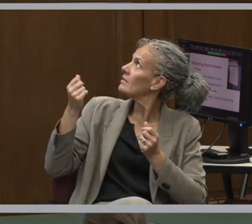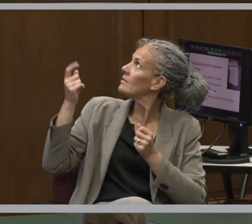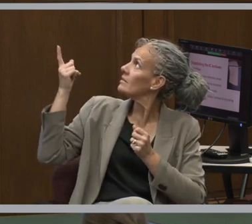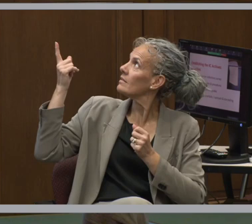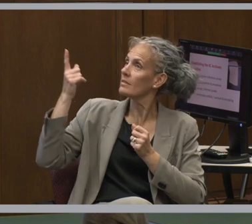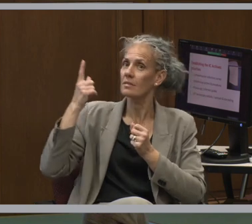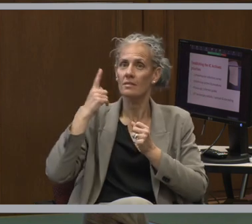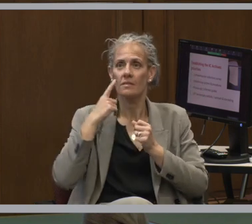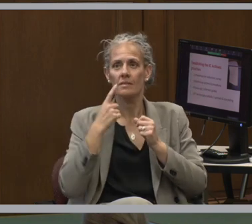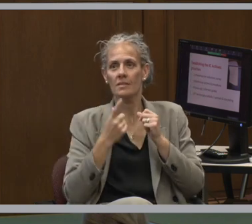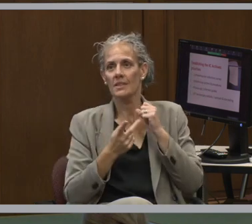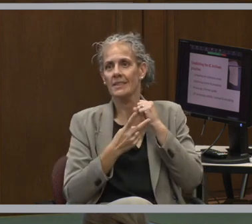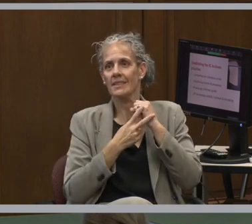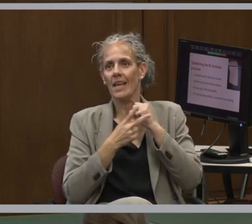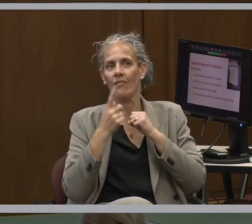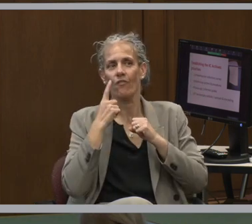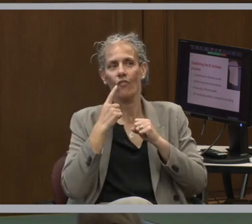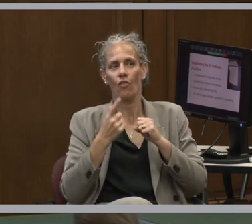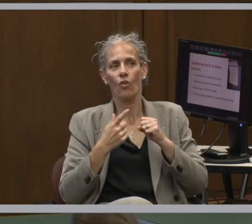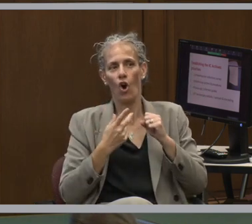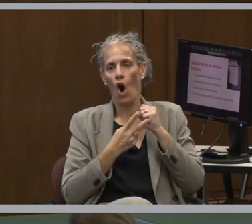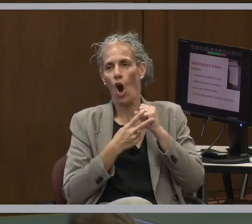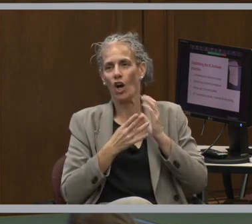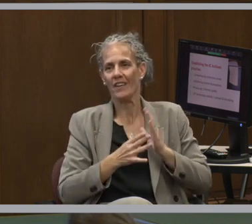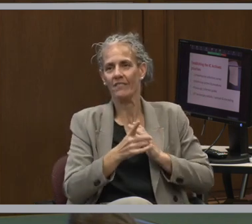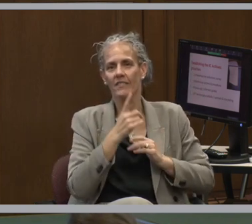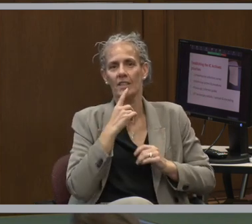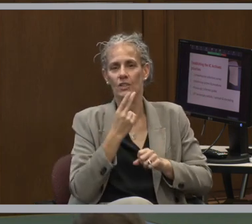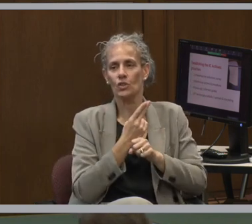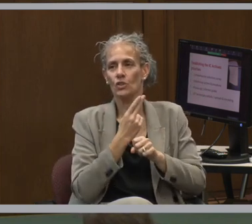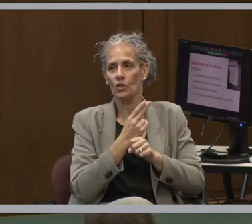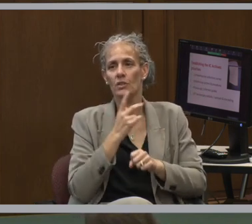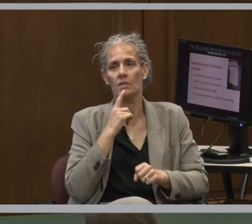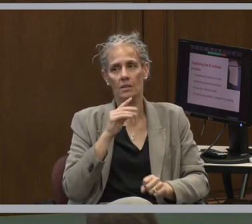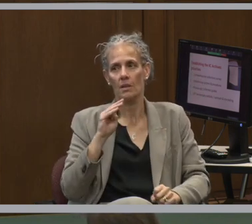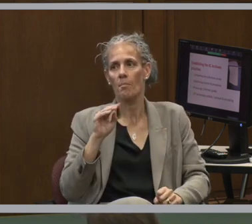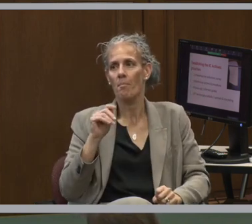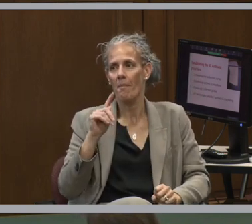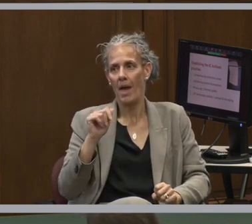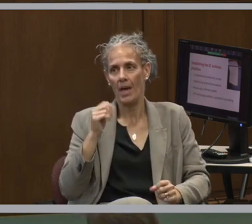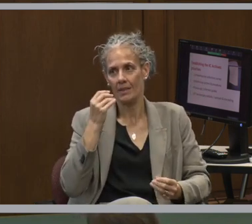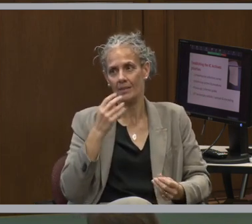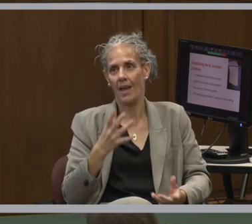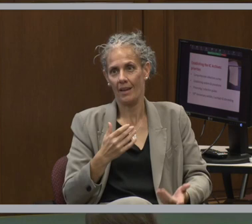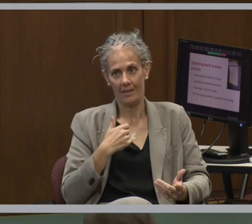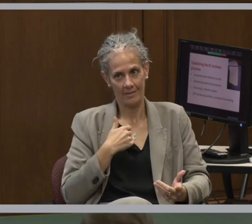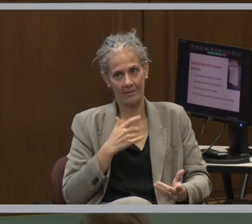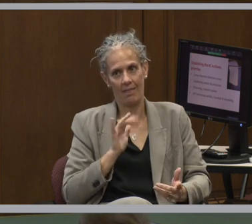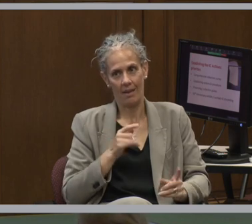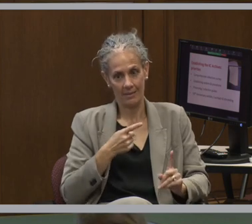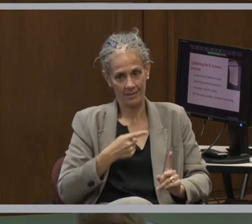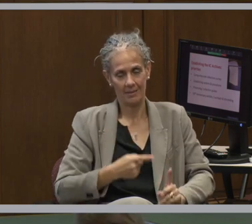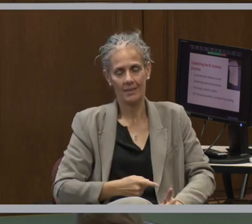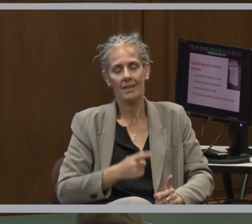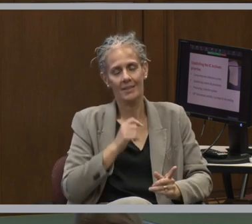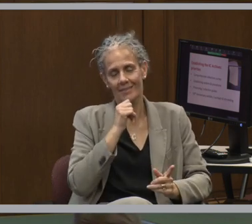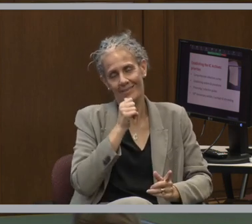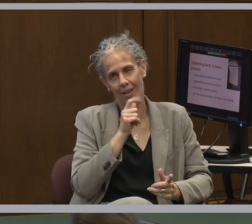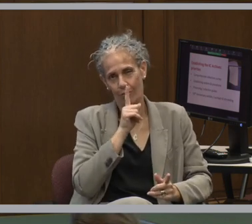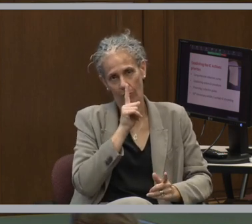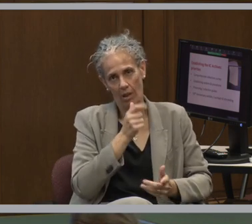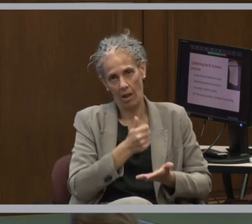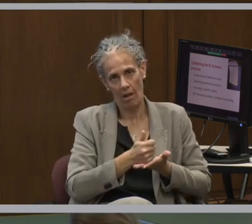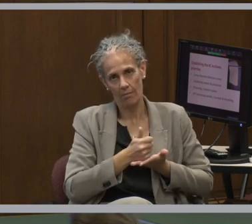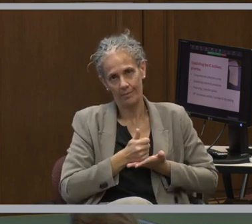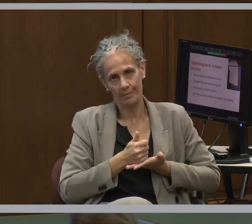for archivist use, which is essentially a lot of the quality of the metadata that we inherited. So not super helpful. We had